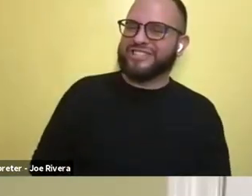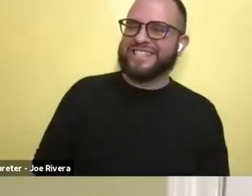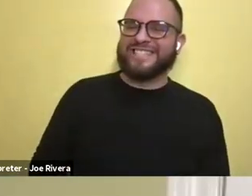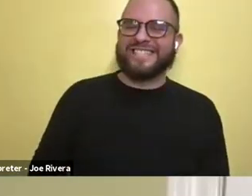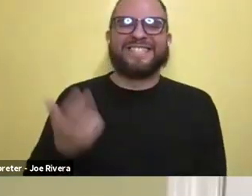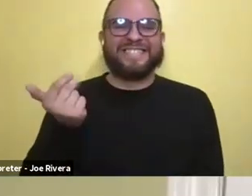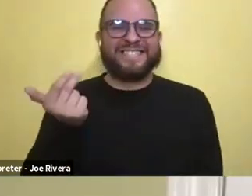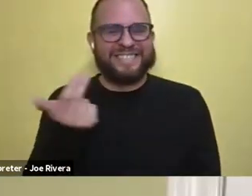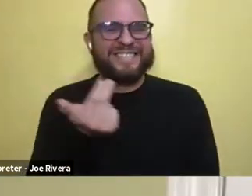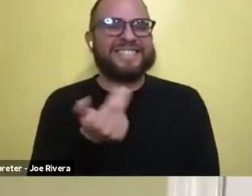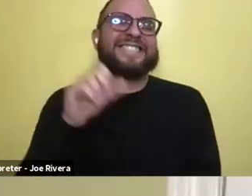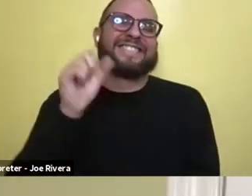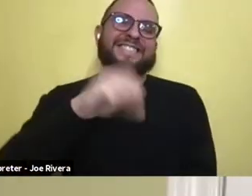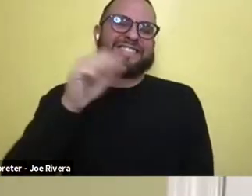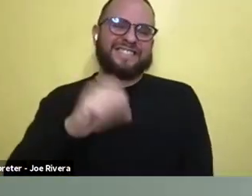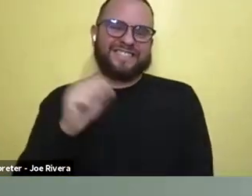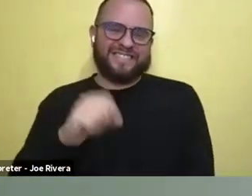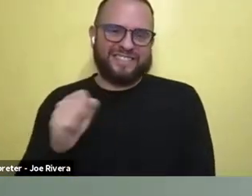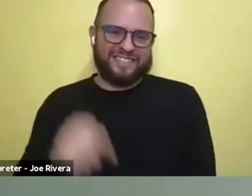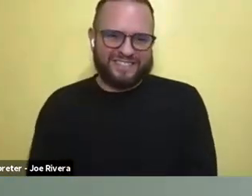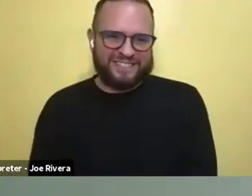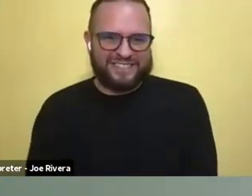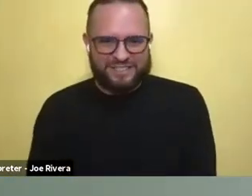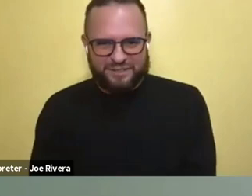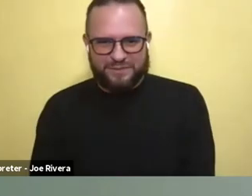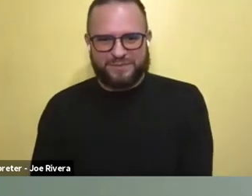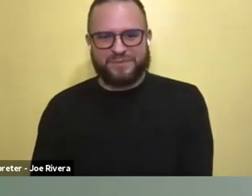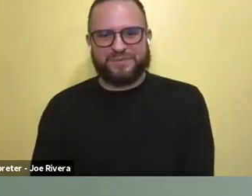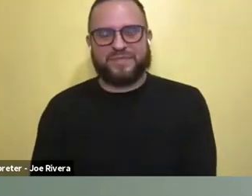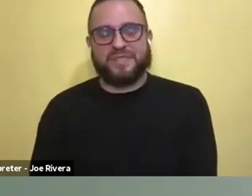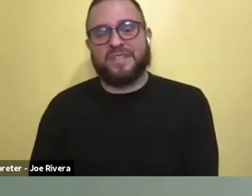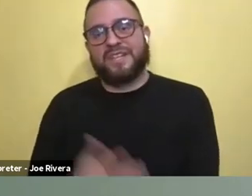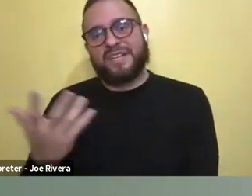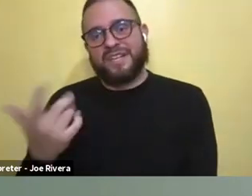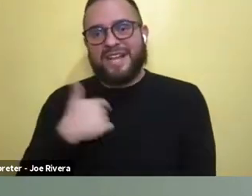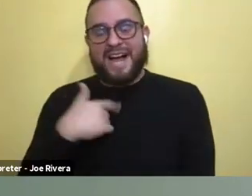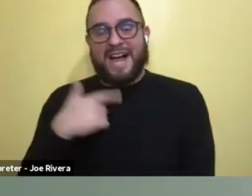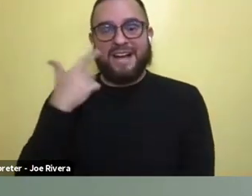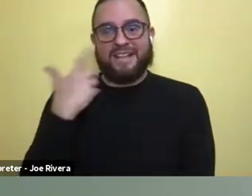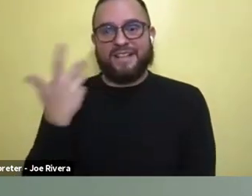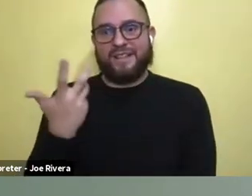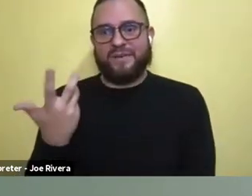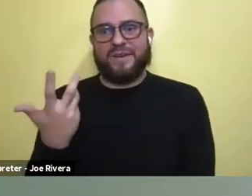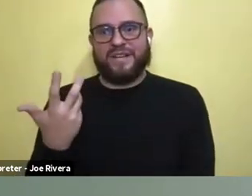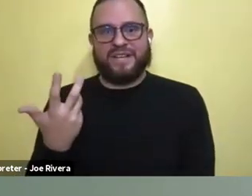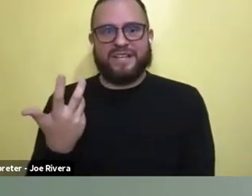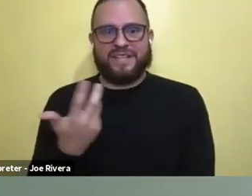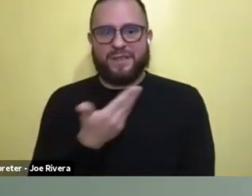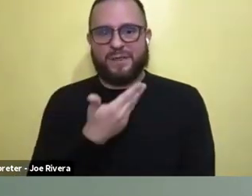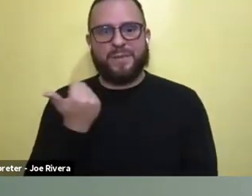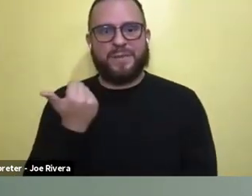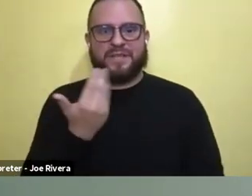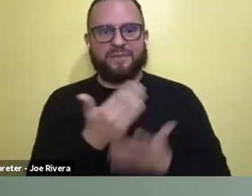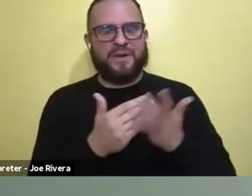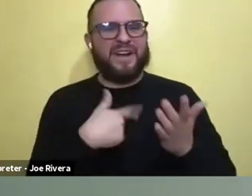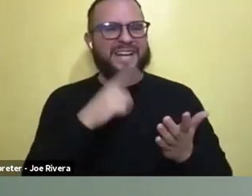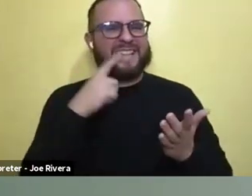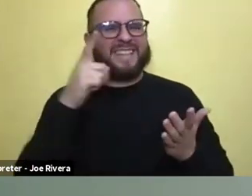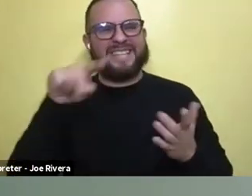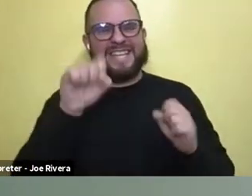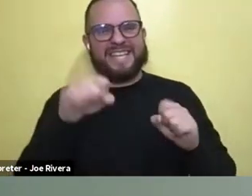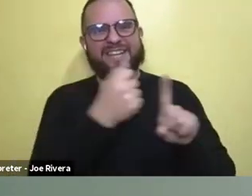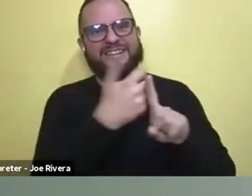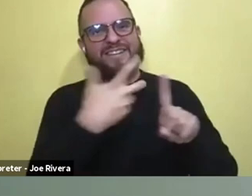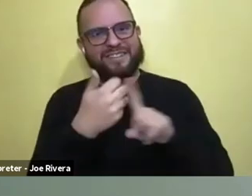Yes. Um, what I, what I thought was the best part, and I bet all of the cast can elaborate on